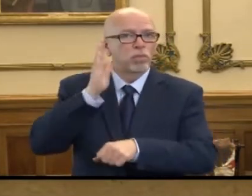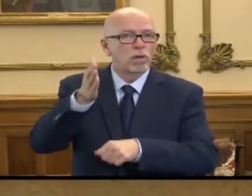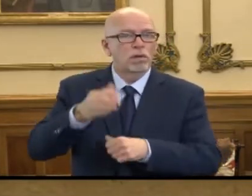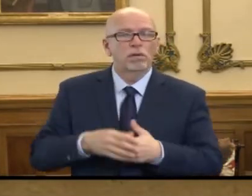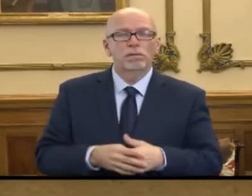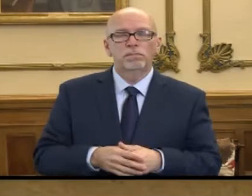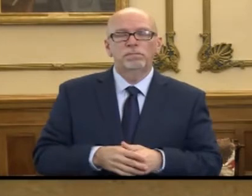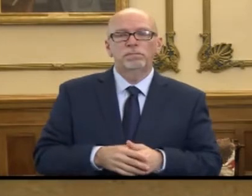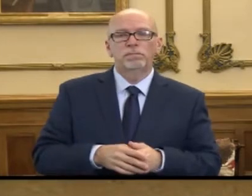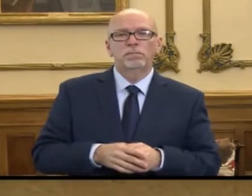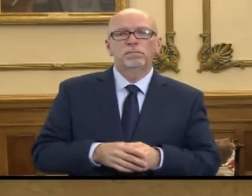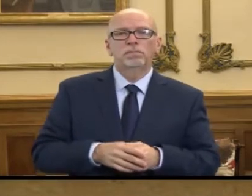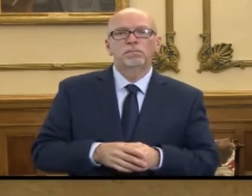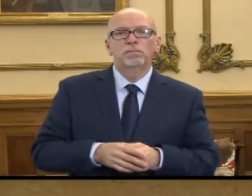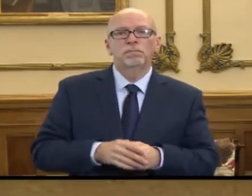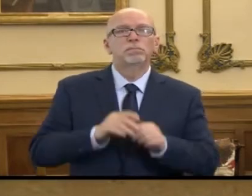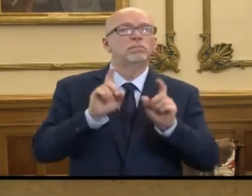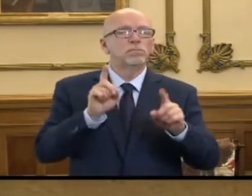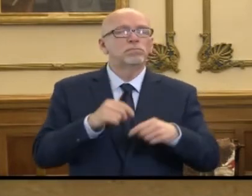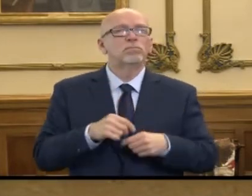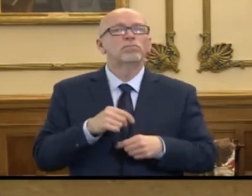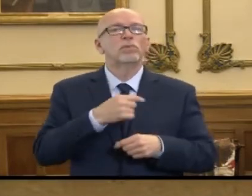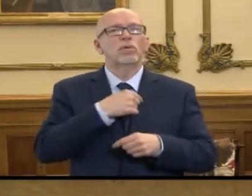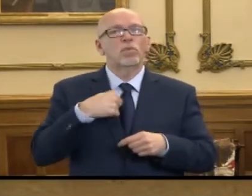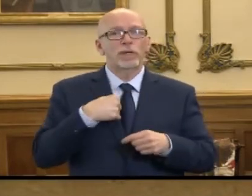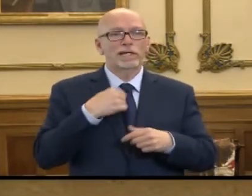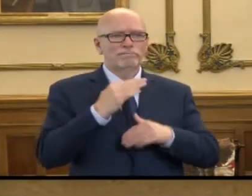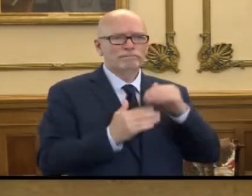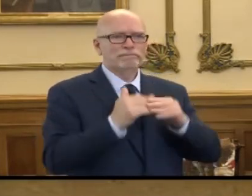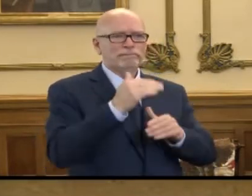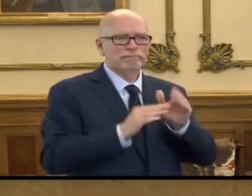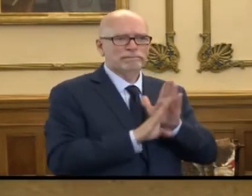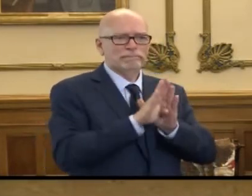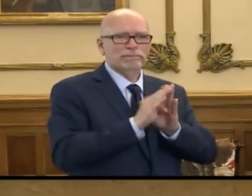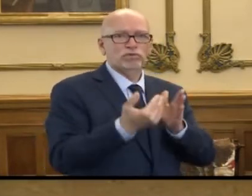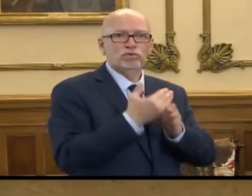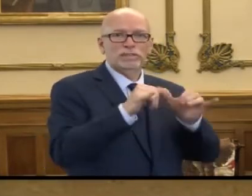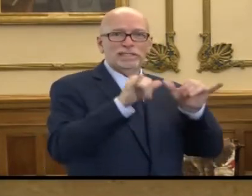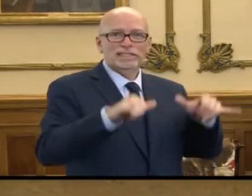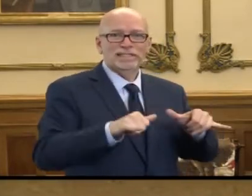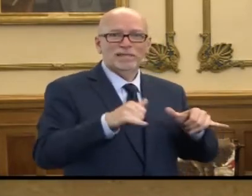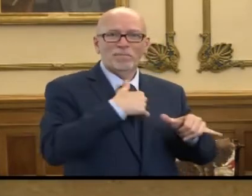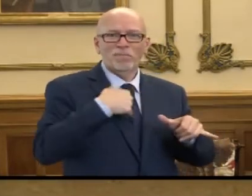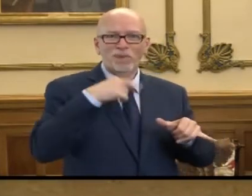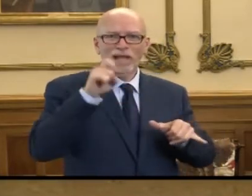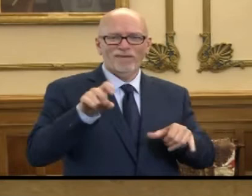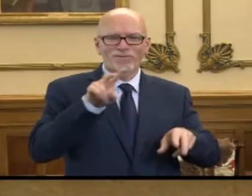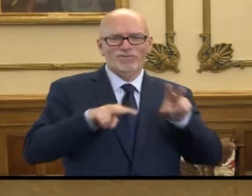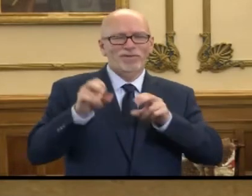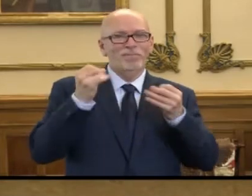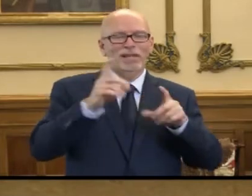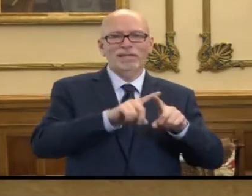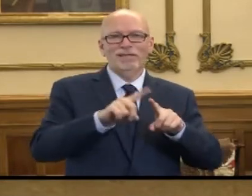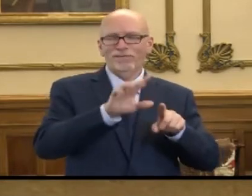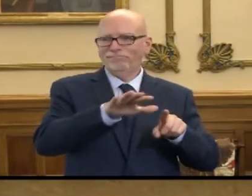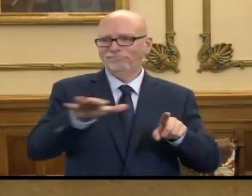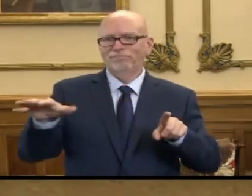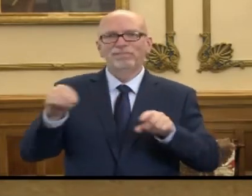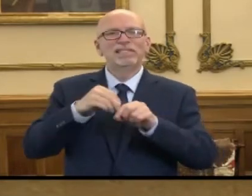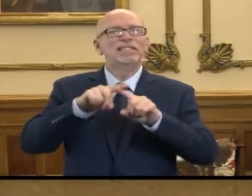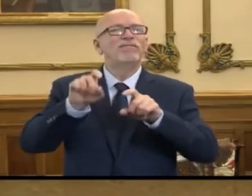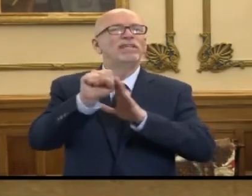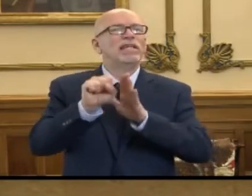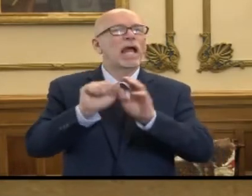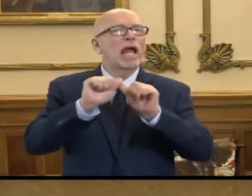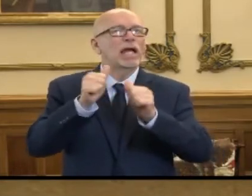benefits. So as we build out our new system, we're looking at a variety of things and we're working across different state agencies.